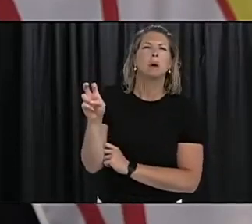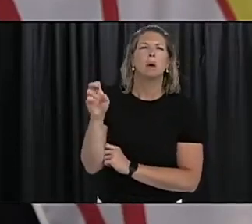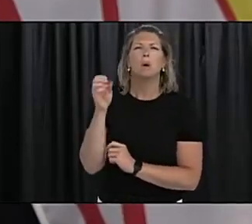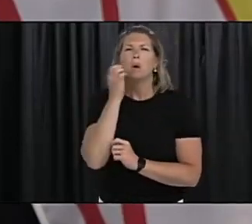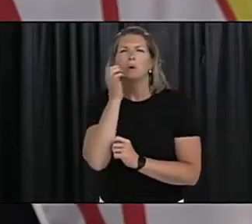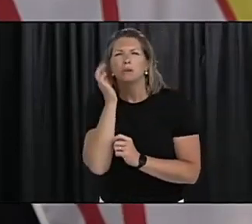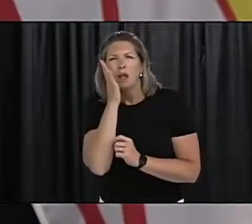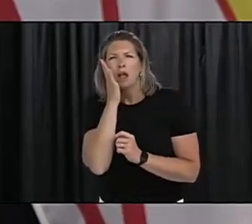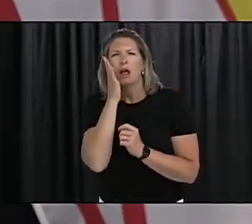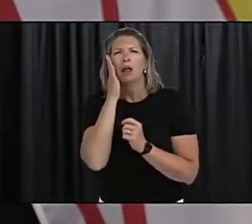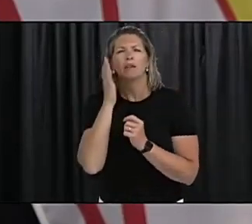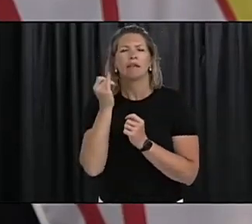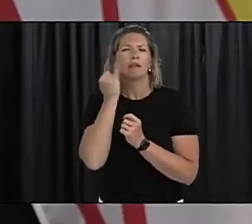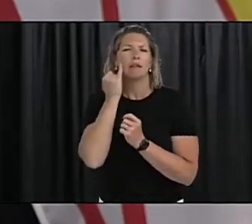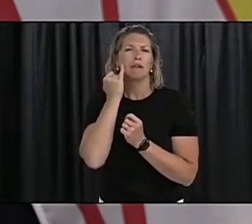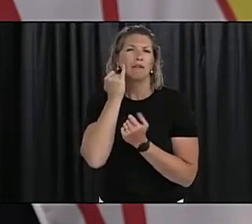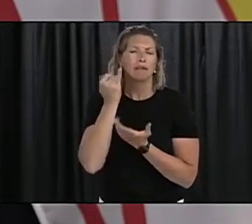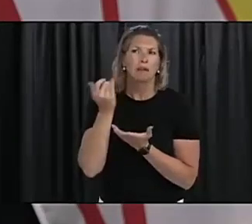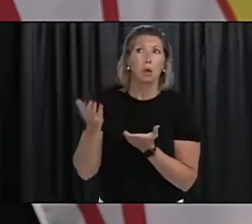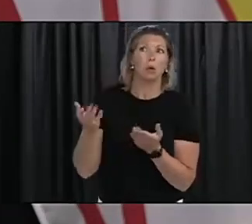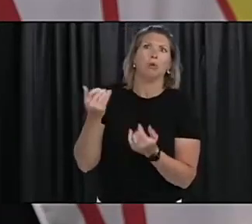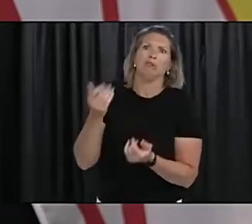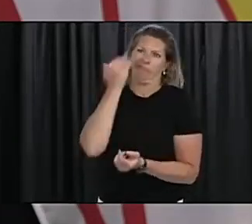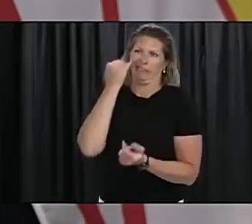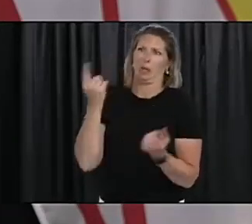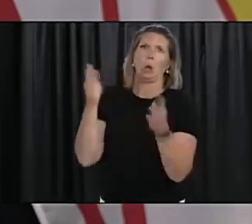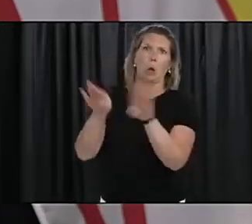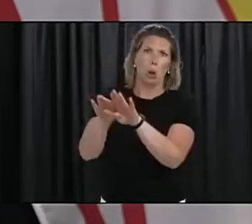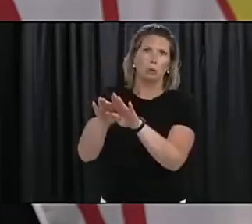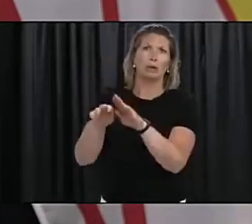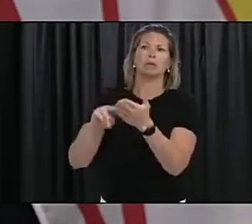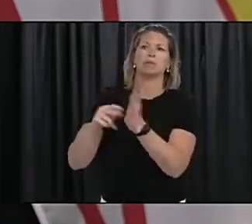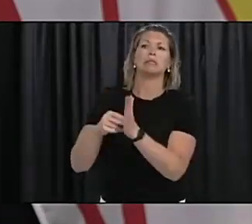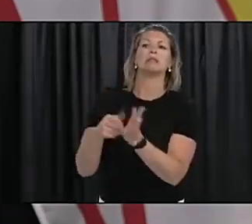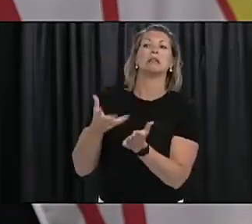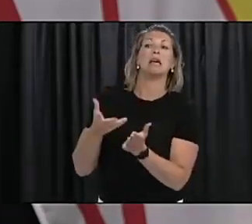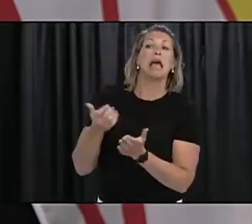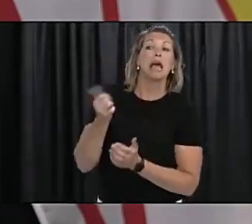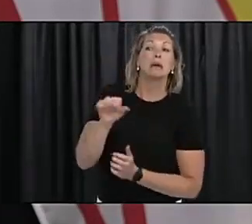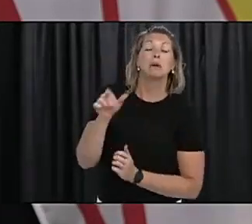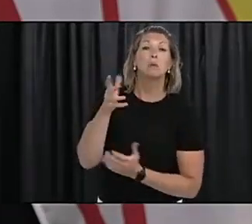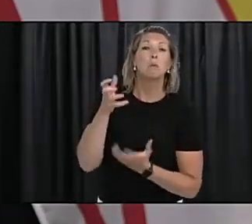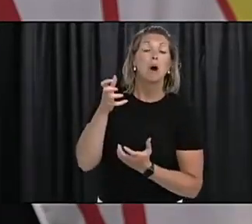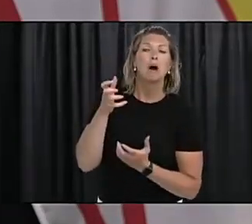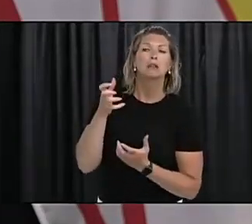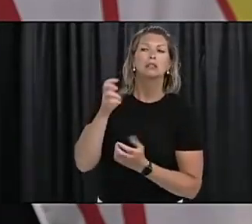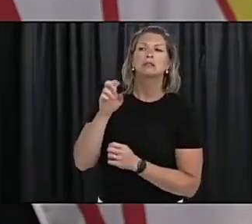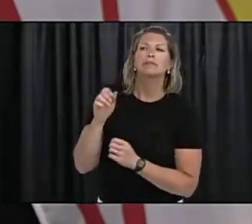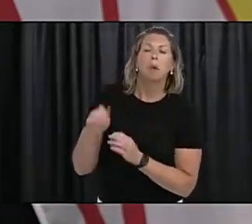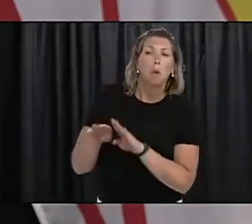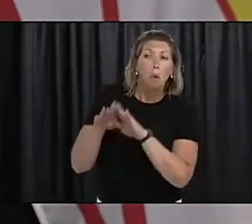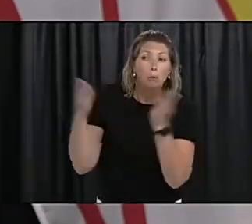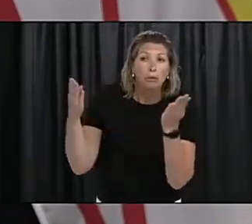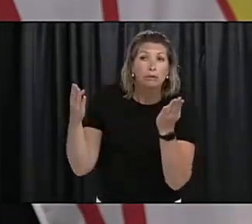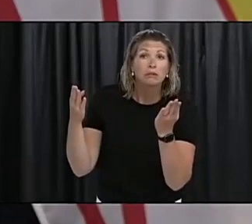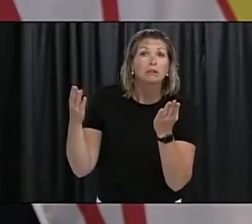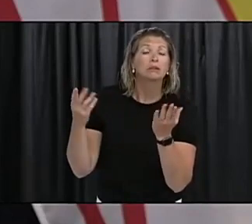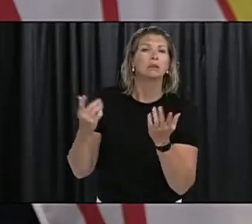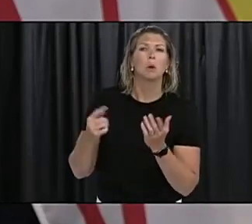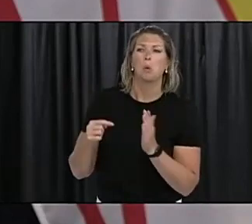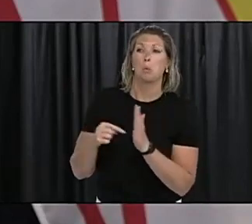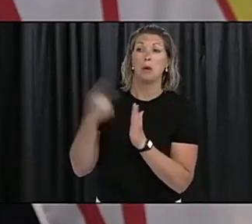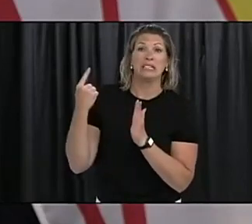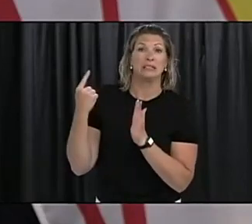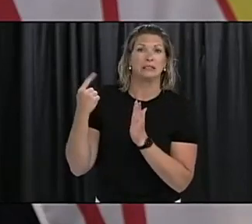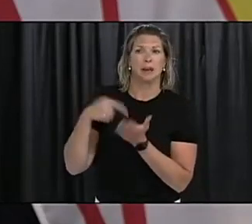throughout Newfoundland and Labrador. This program was launched to support eligible program or tourism operators with a one